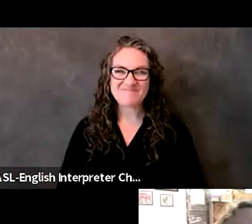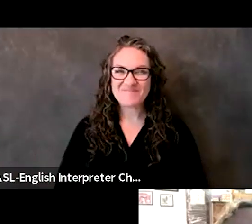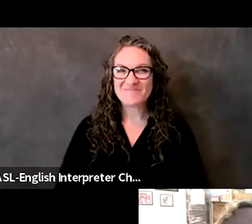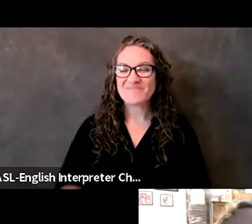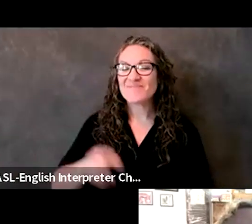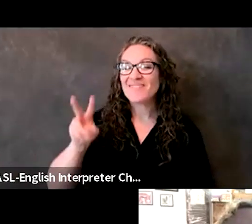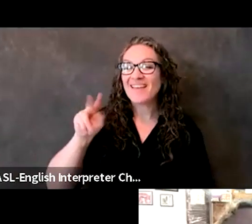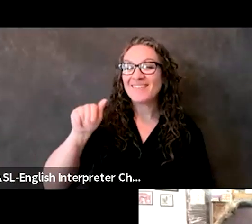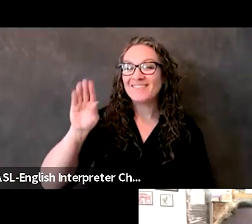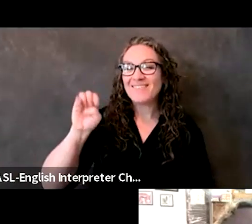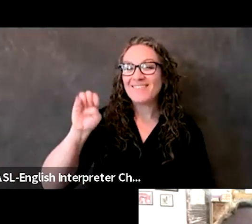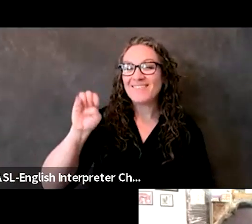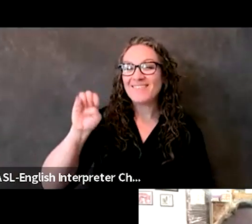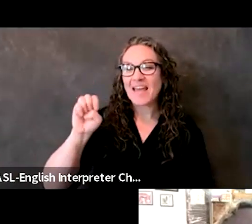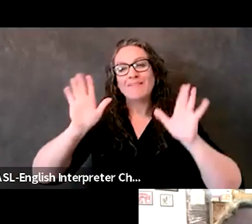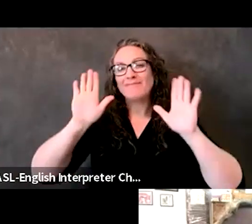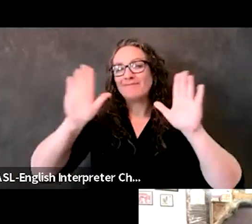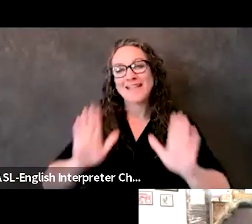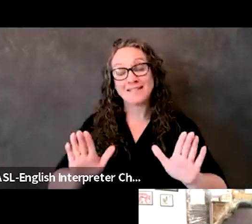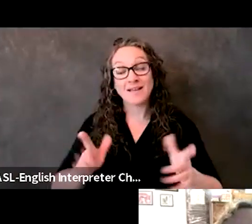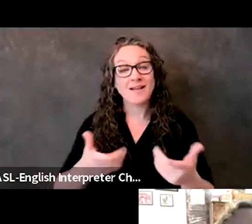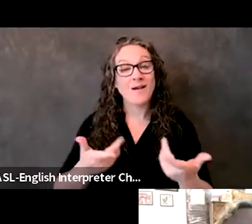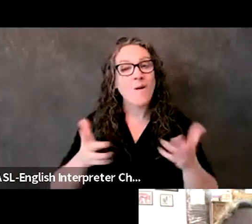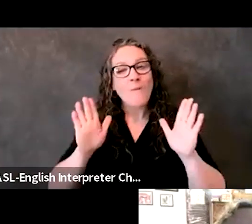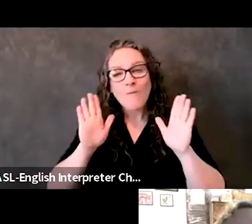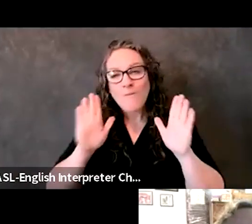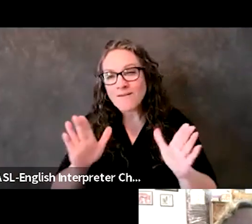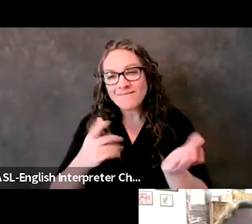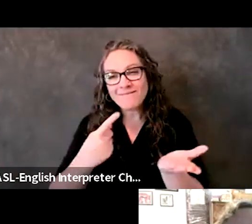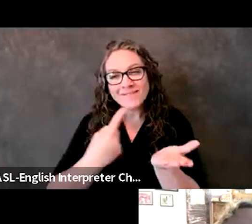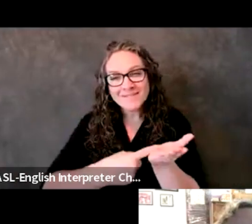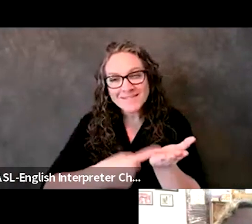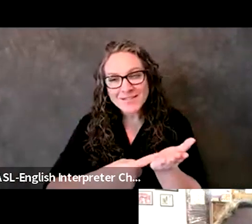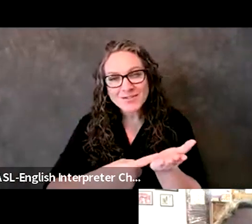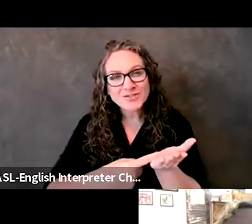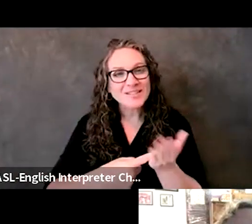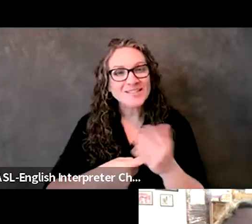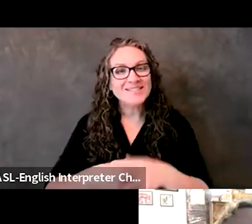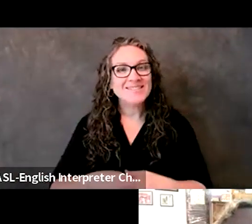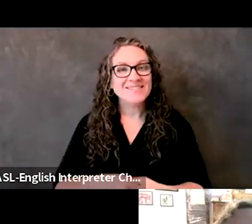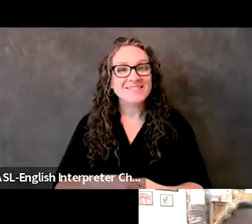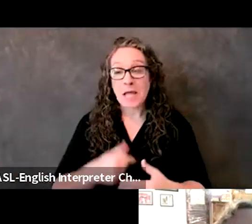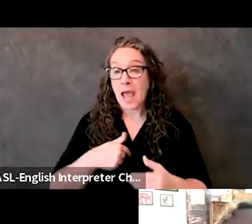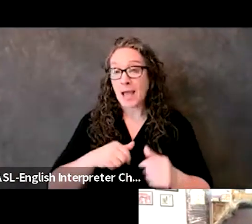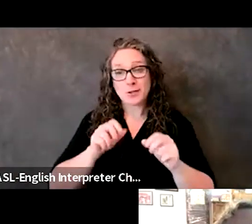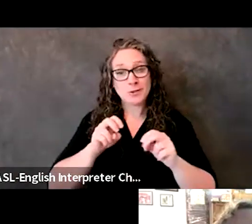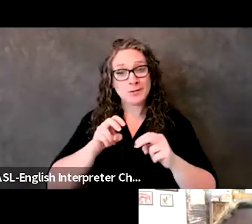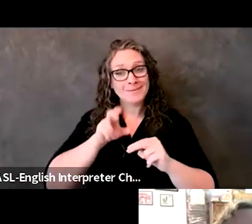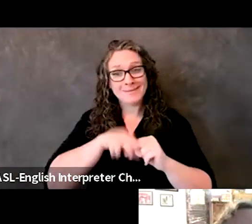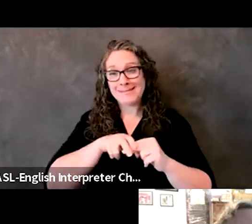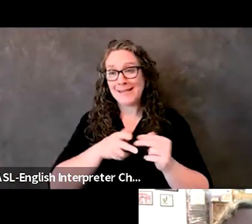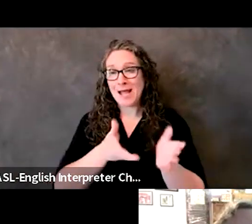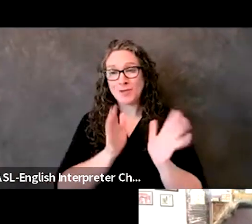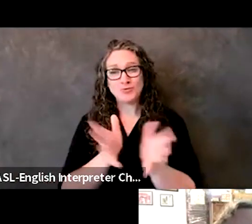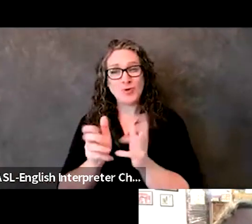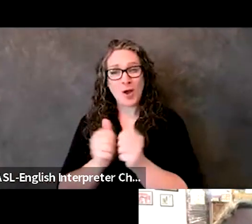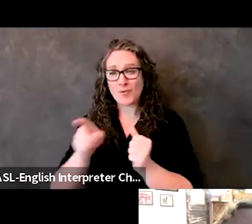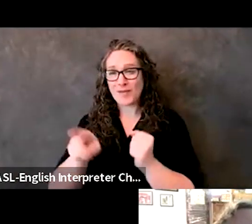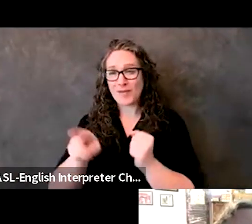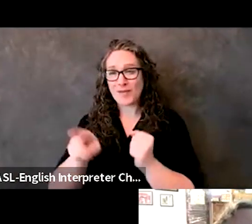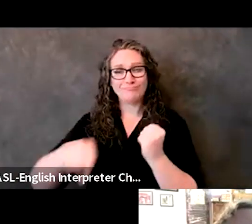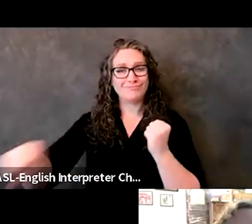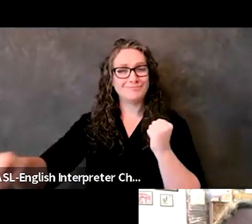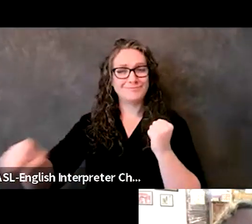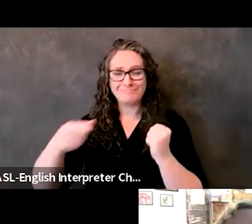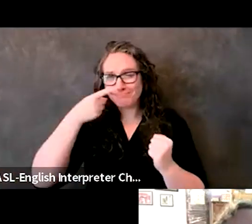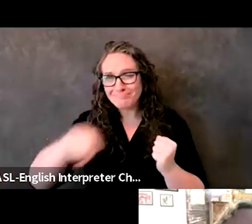Fantastic. All right, but there's been a great discussion. Uh, I could sit and talk with all of you for much, much longer. Thank